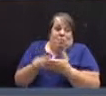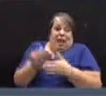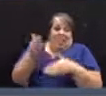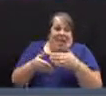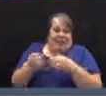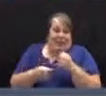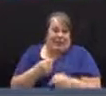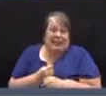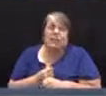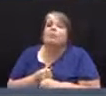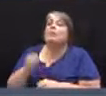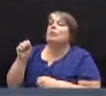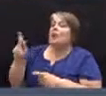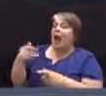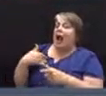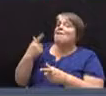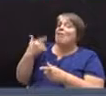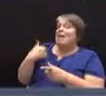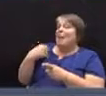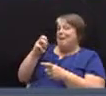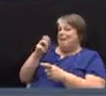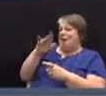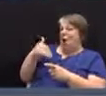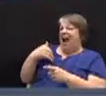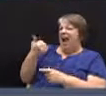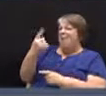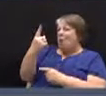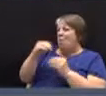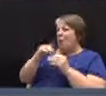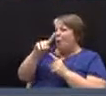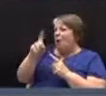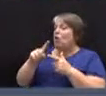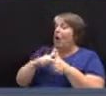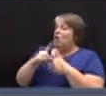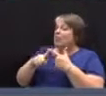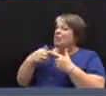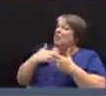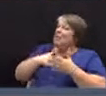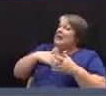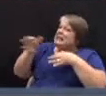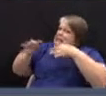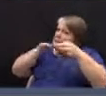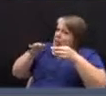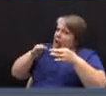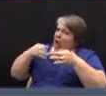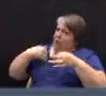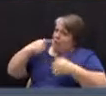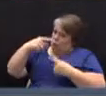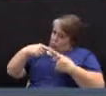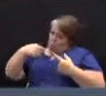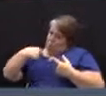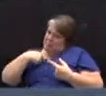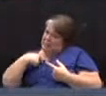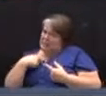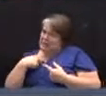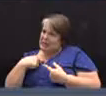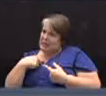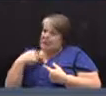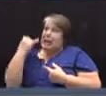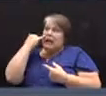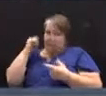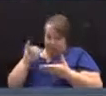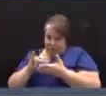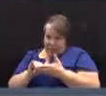So I just have one more question. Could you please explain to me, then, if you have those parameters, how is it that you